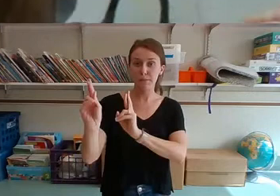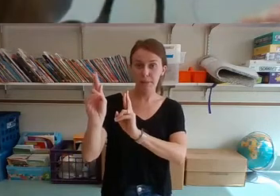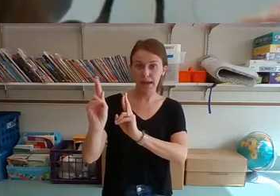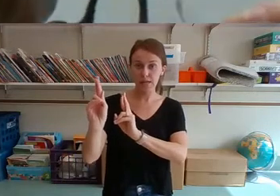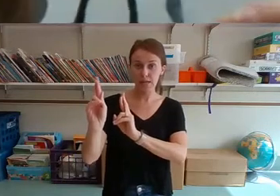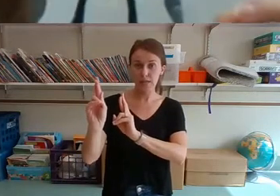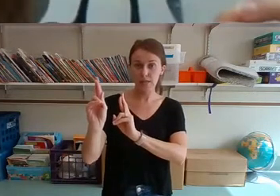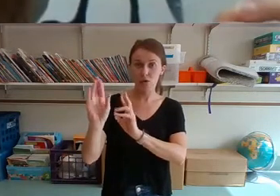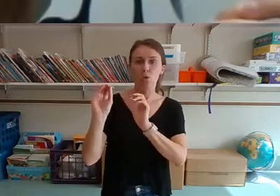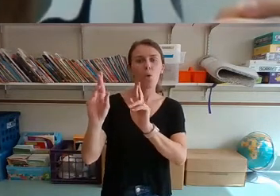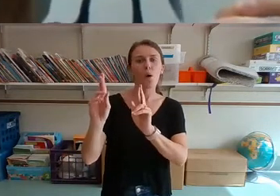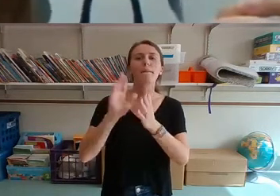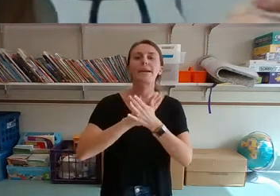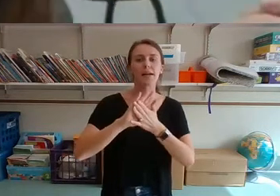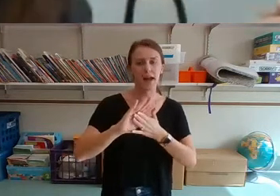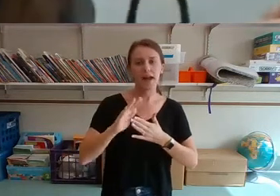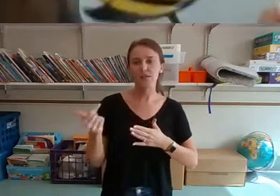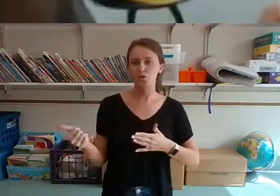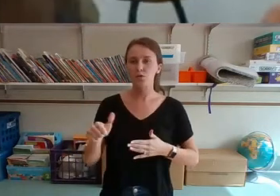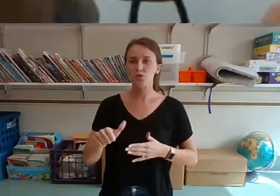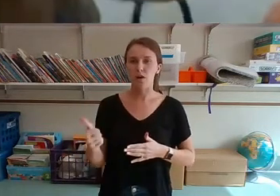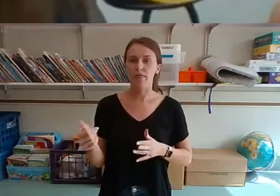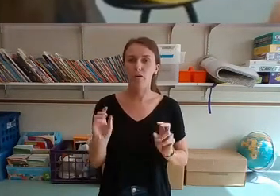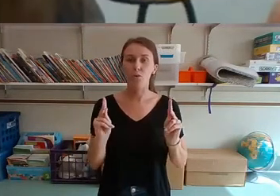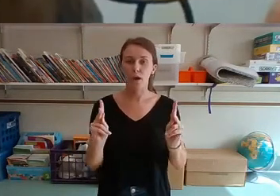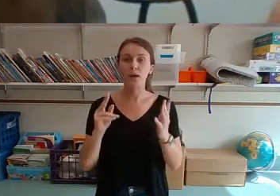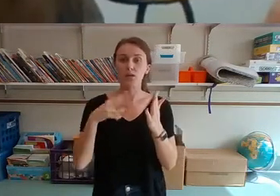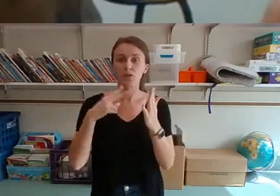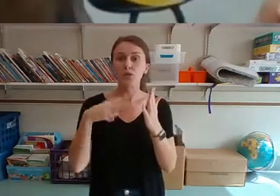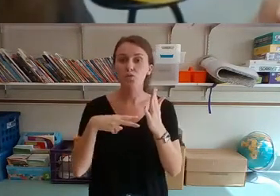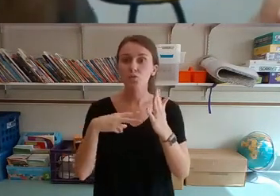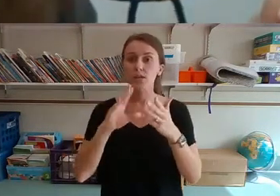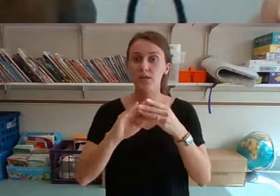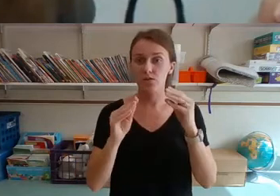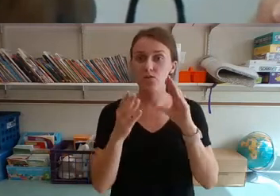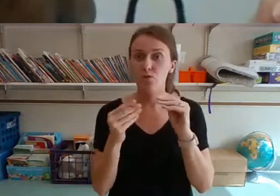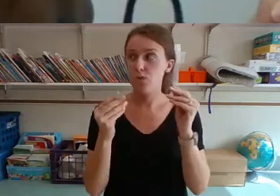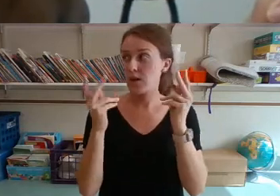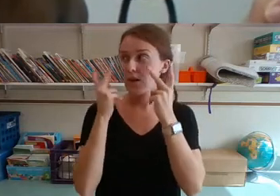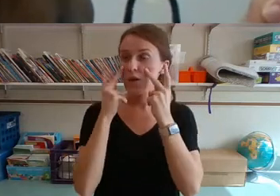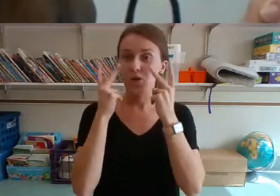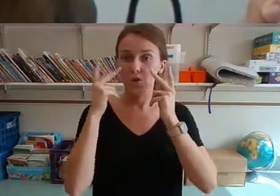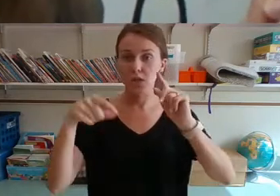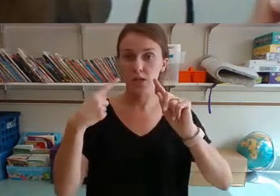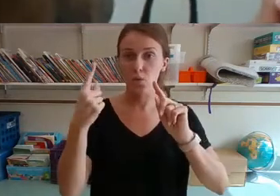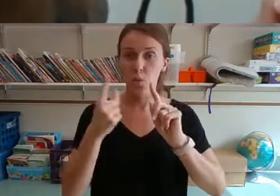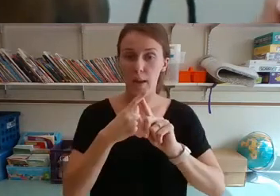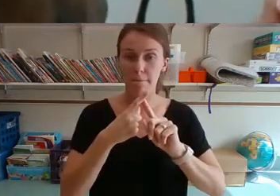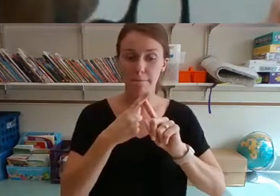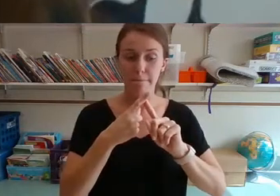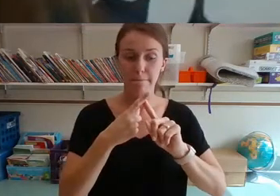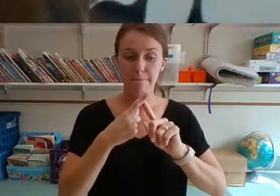or being kind to one another. So let's look in the story to see when they are being kind and being